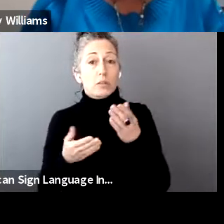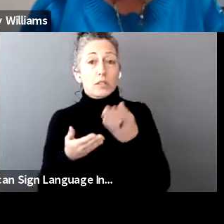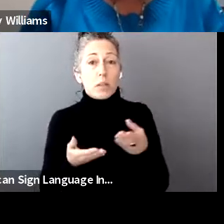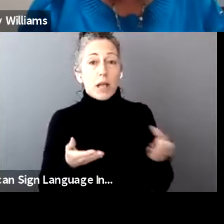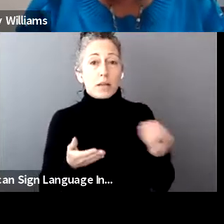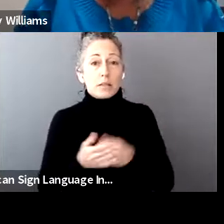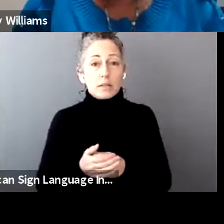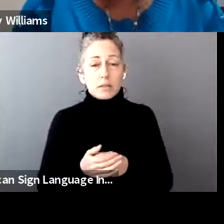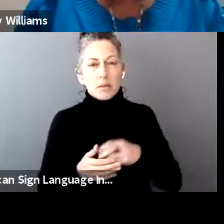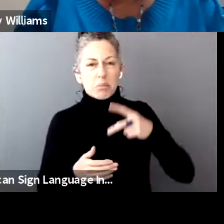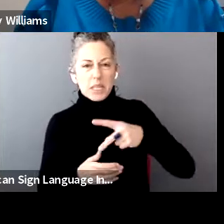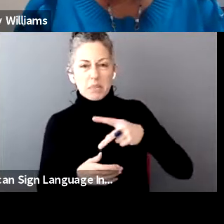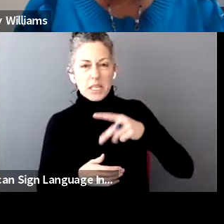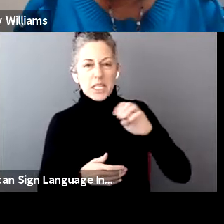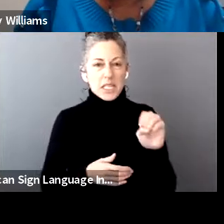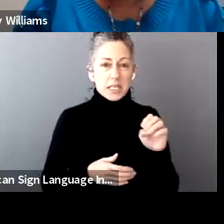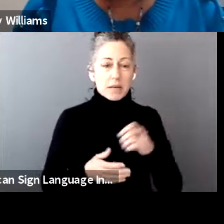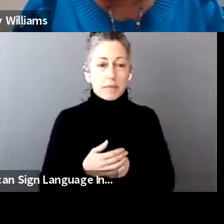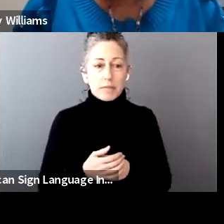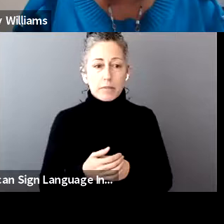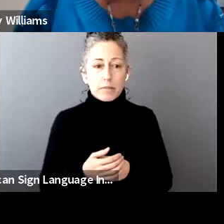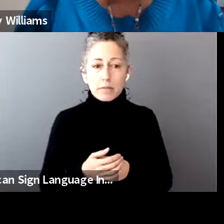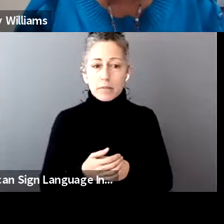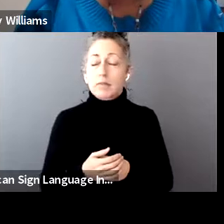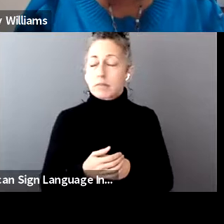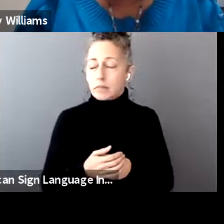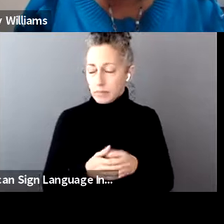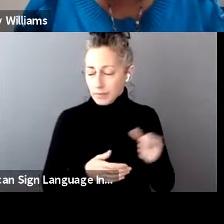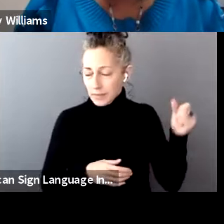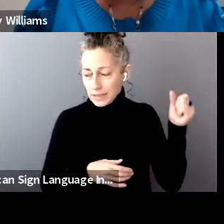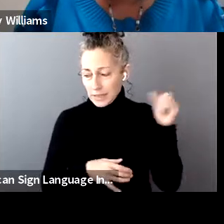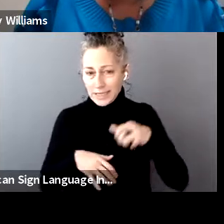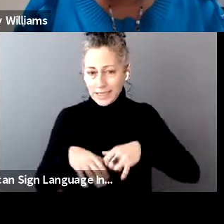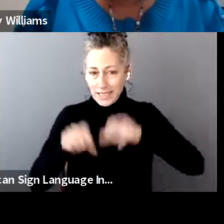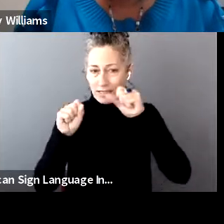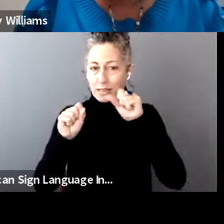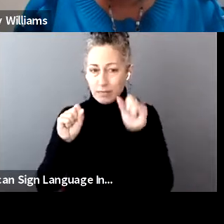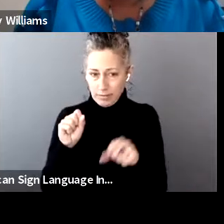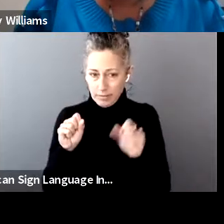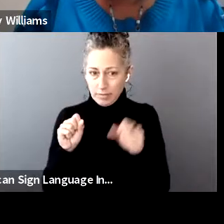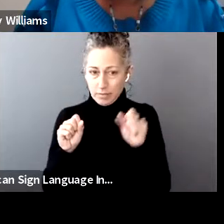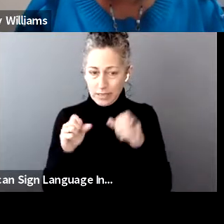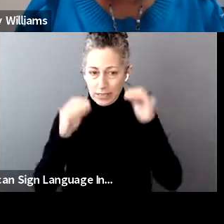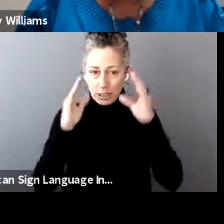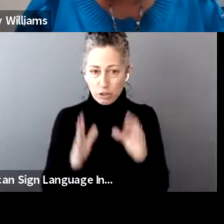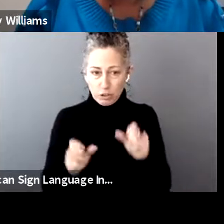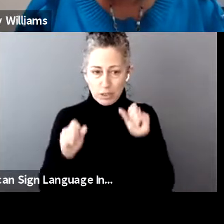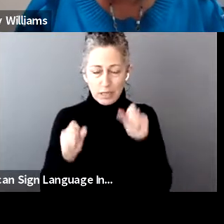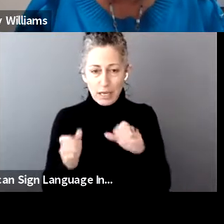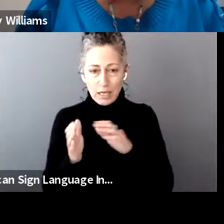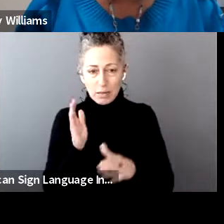Absolutely. Teachers in particular can definitely write off COVID prevention supplies, the